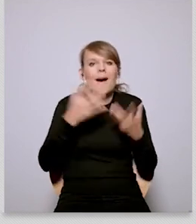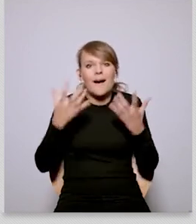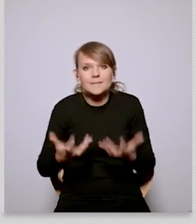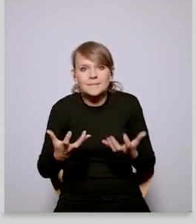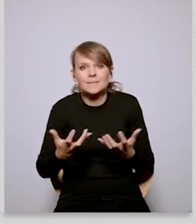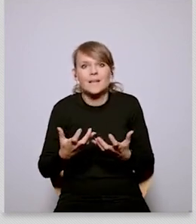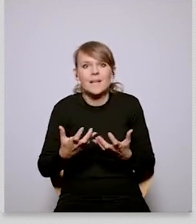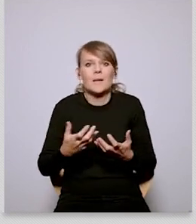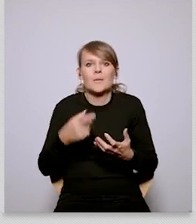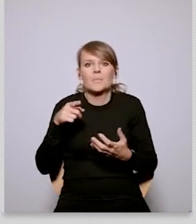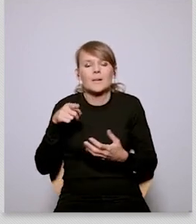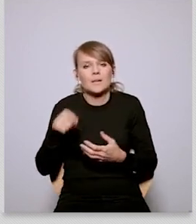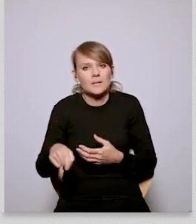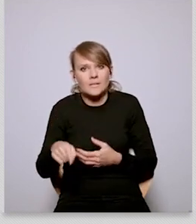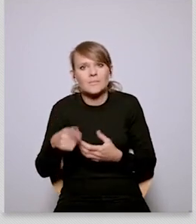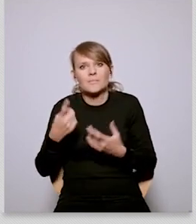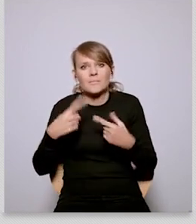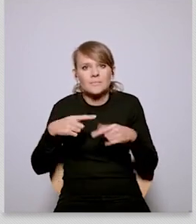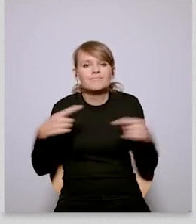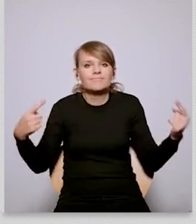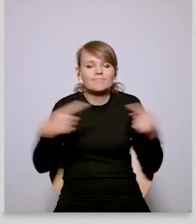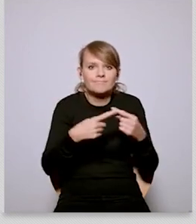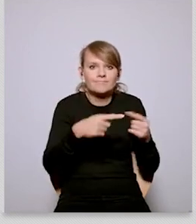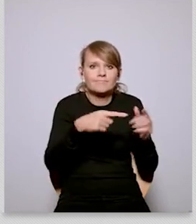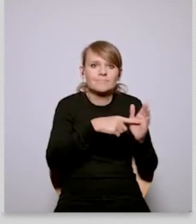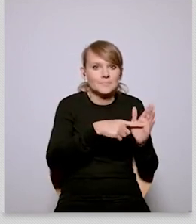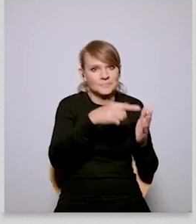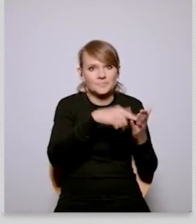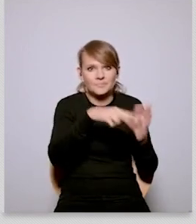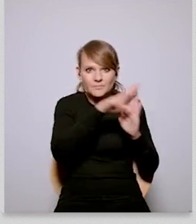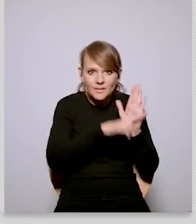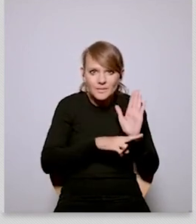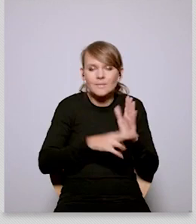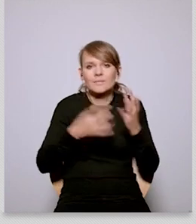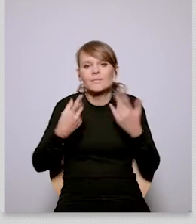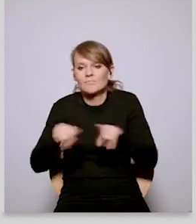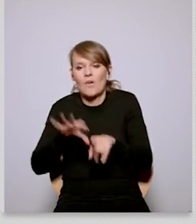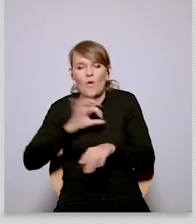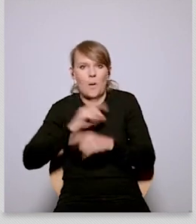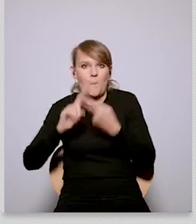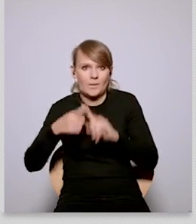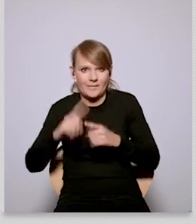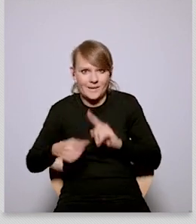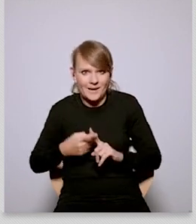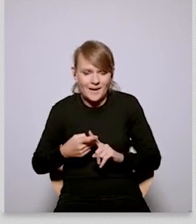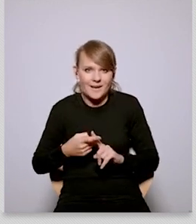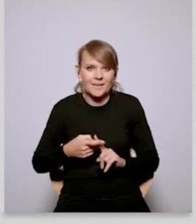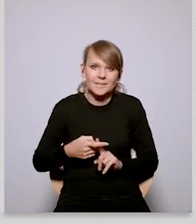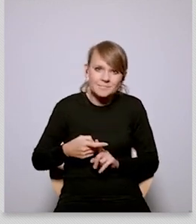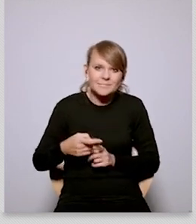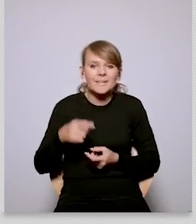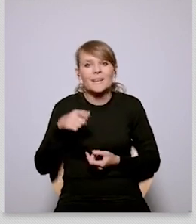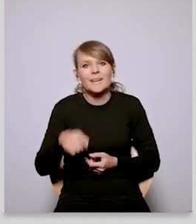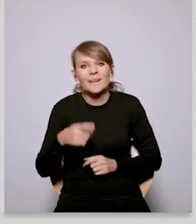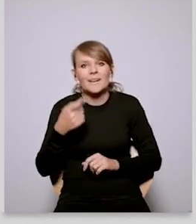always say no we don't want to leave the european union we just want to follow